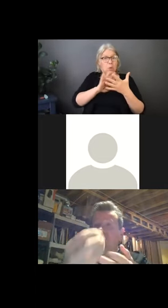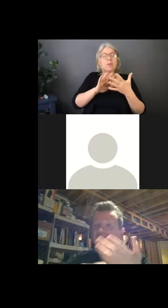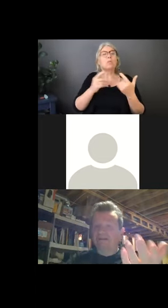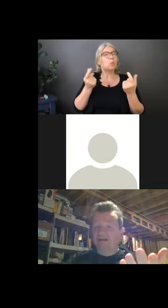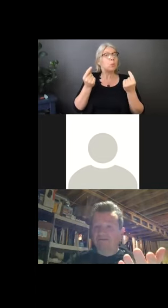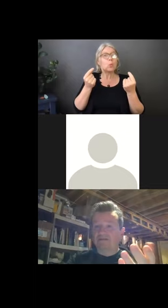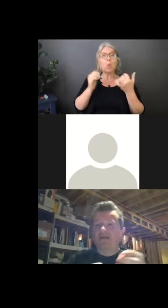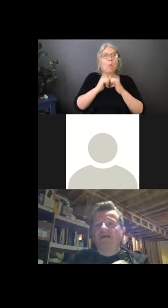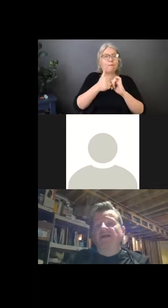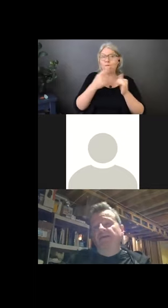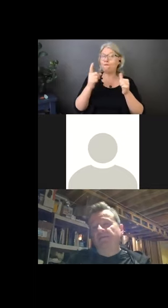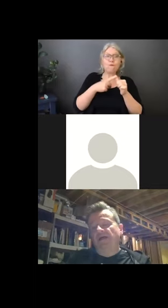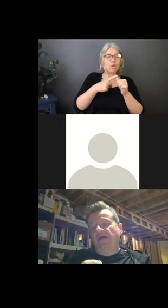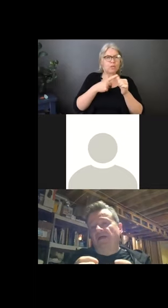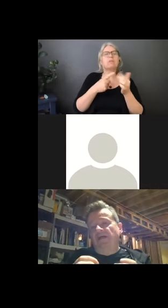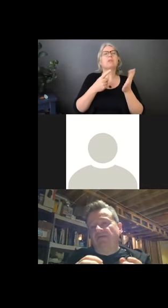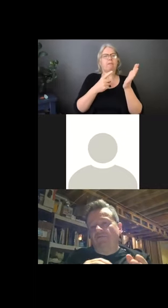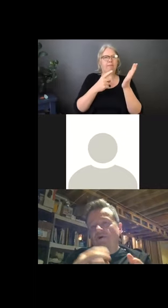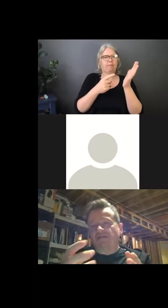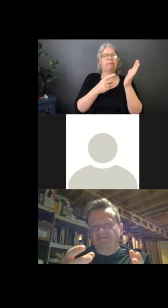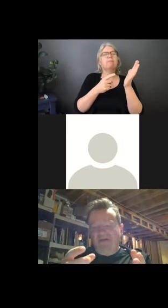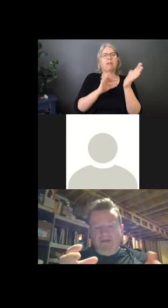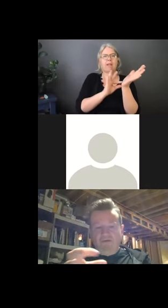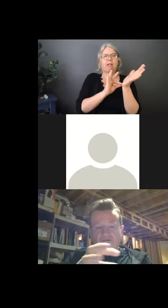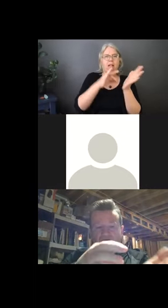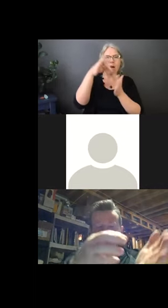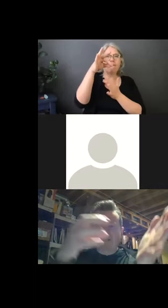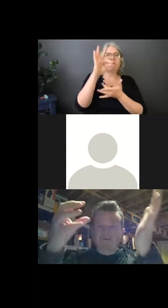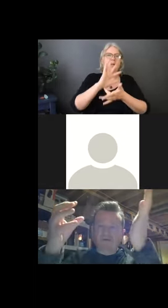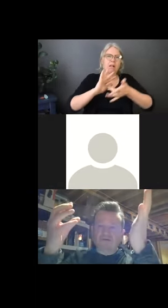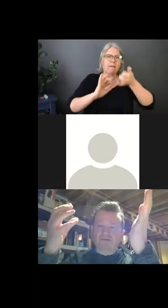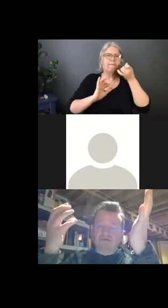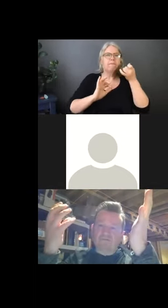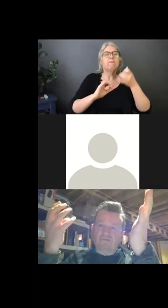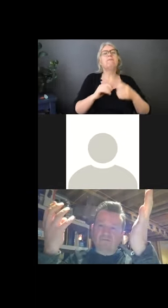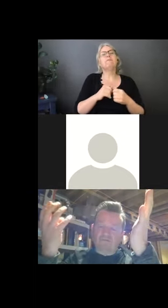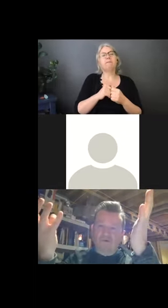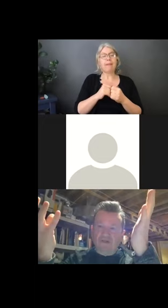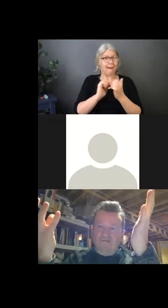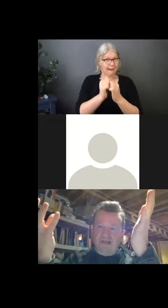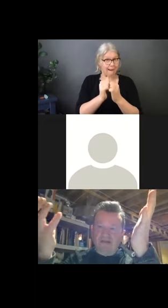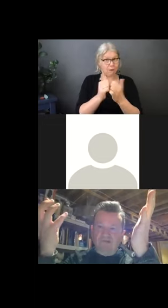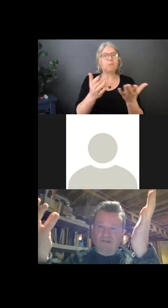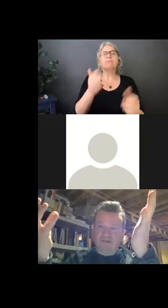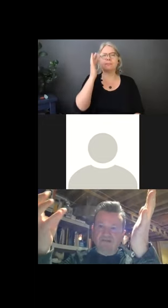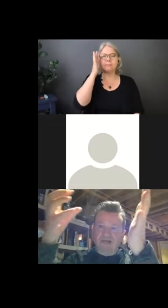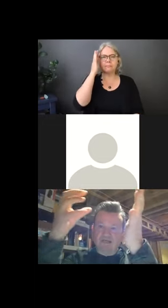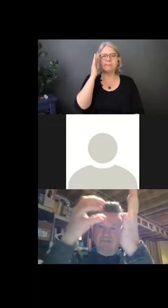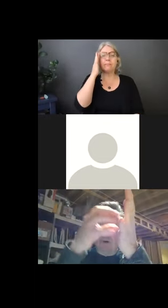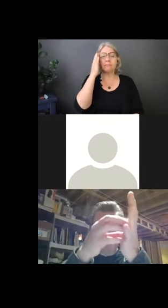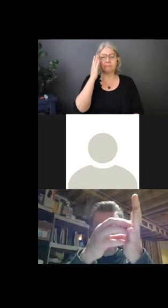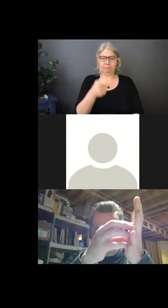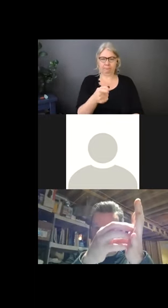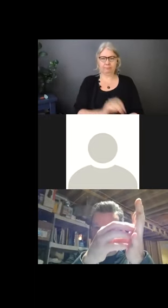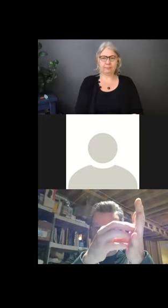they took off was their gloves. If you watch the video, the caregiver took both gloved hands, one gloved hand